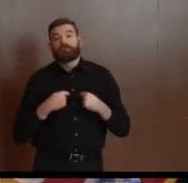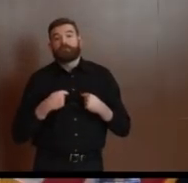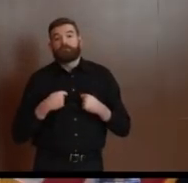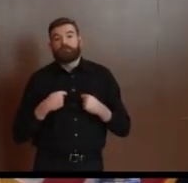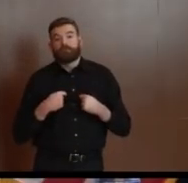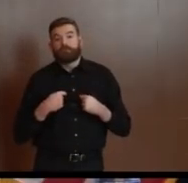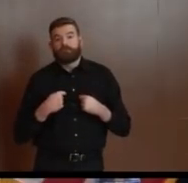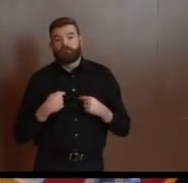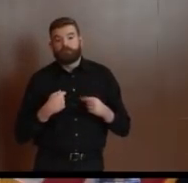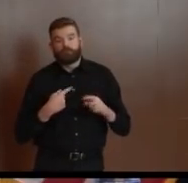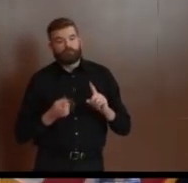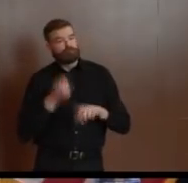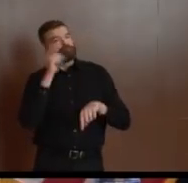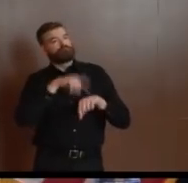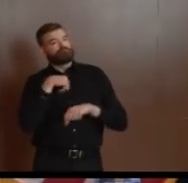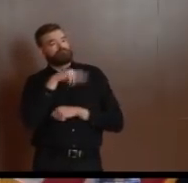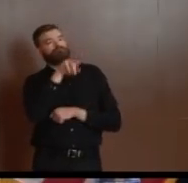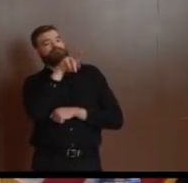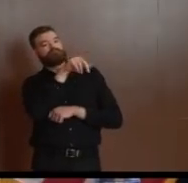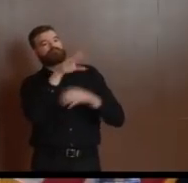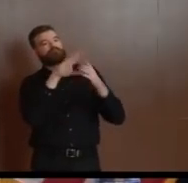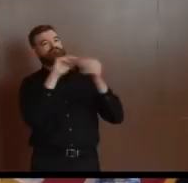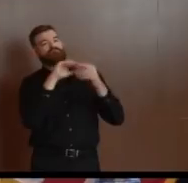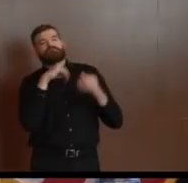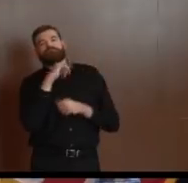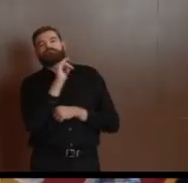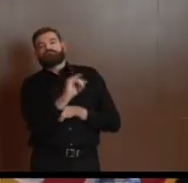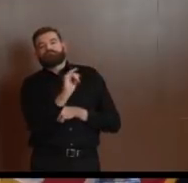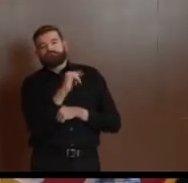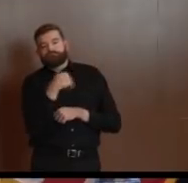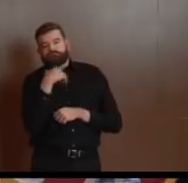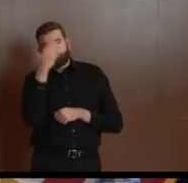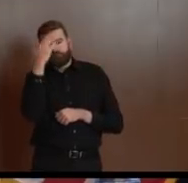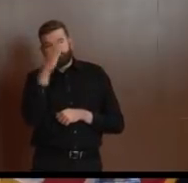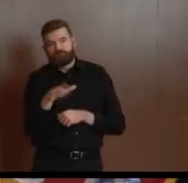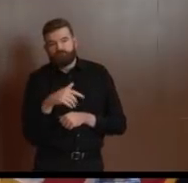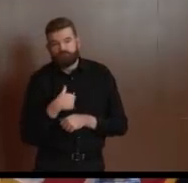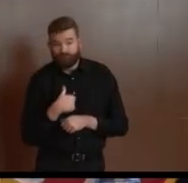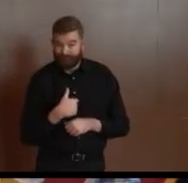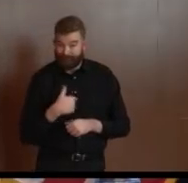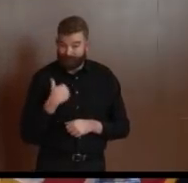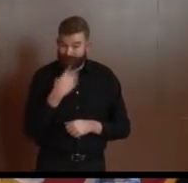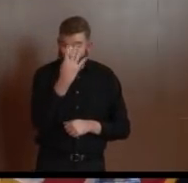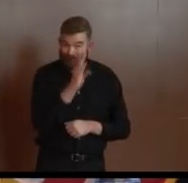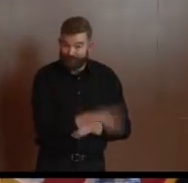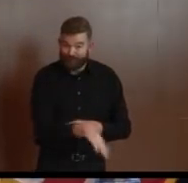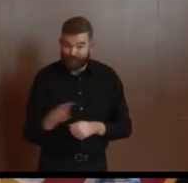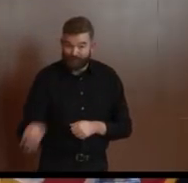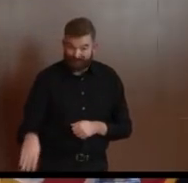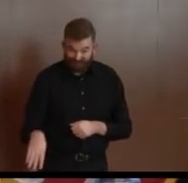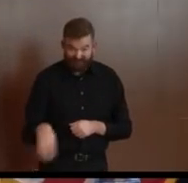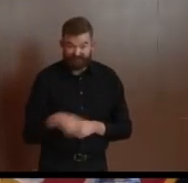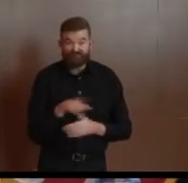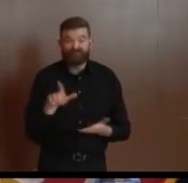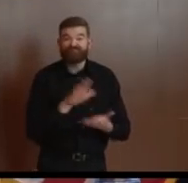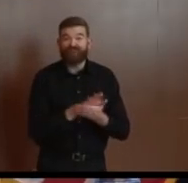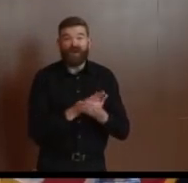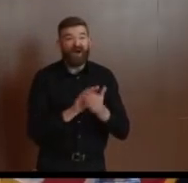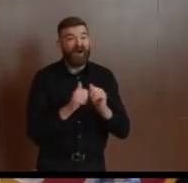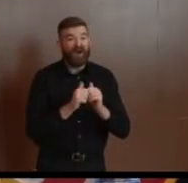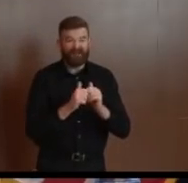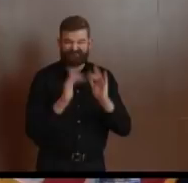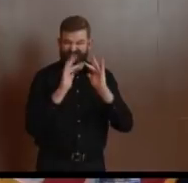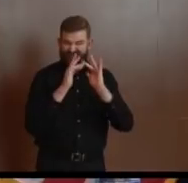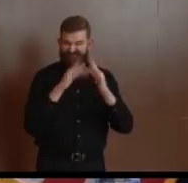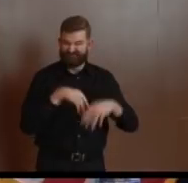keenly interested in. I've got four kids myself who are all doing remote learning right now. And you want to make sure that,